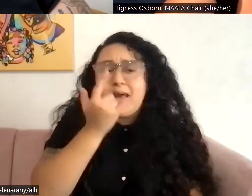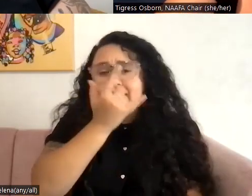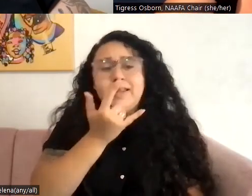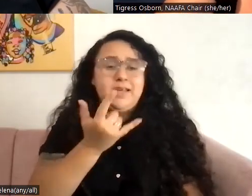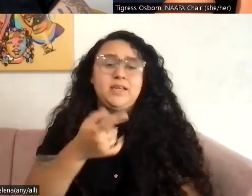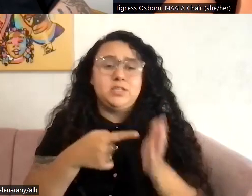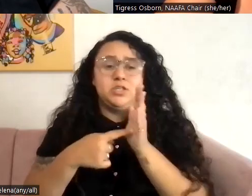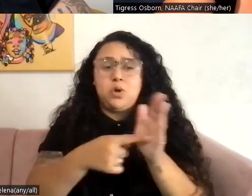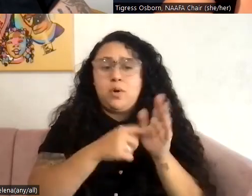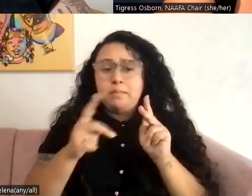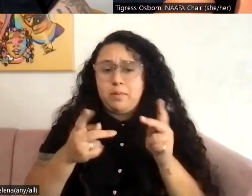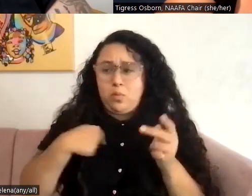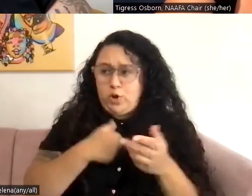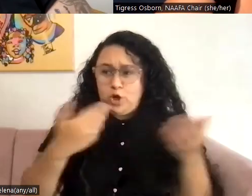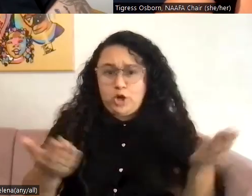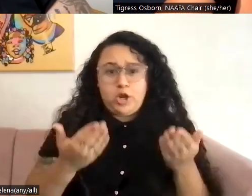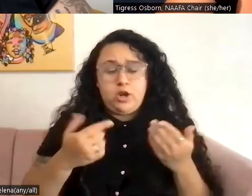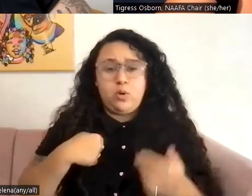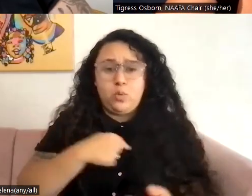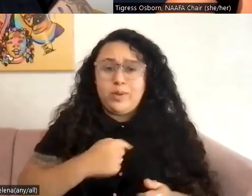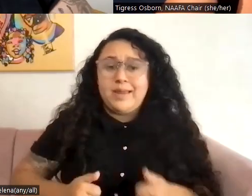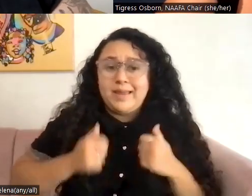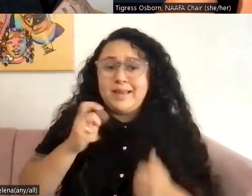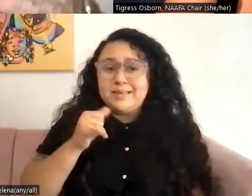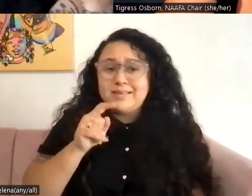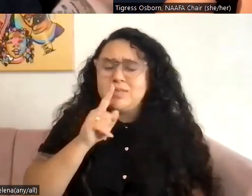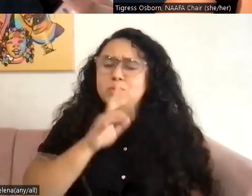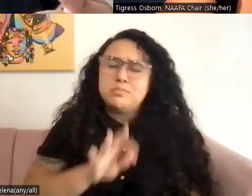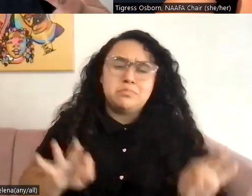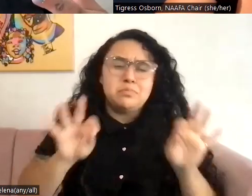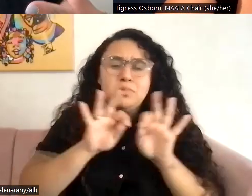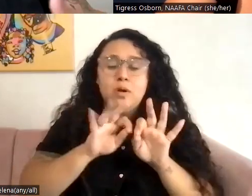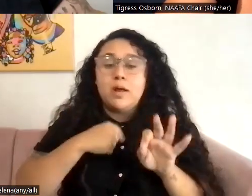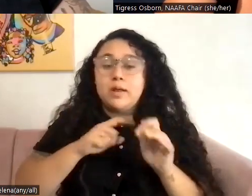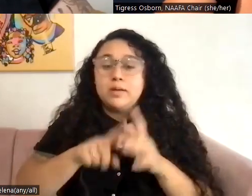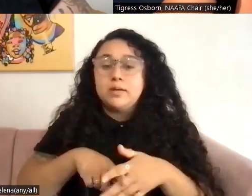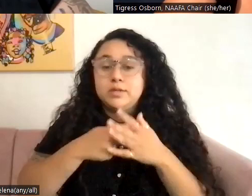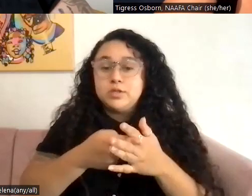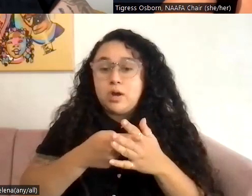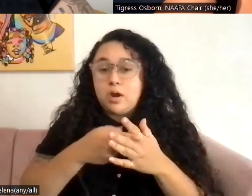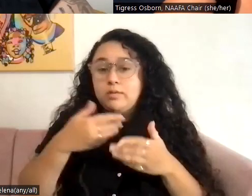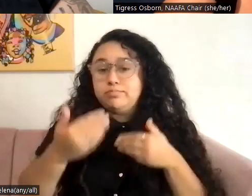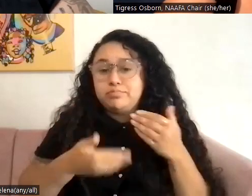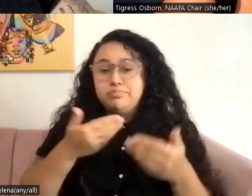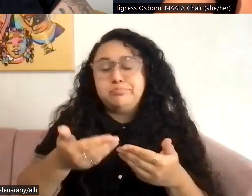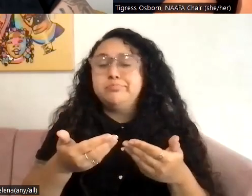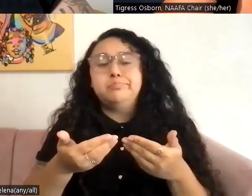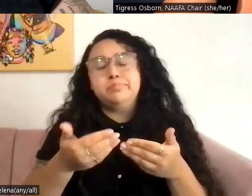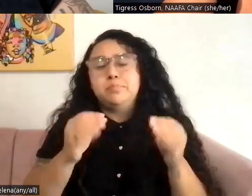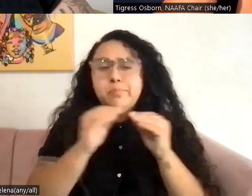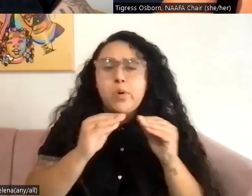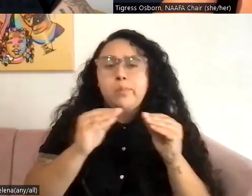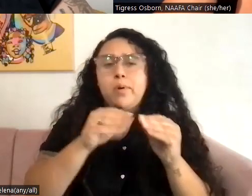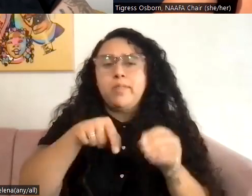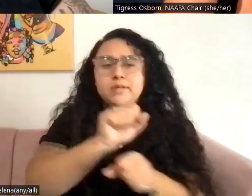we're out here and we exist is really important. And then as I started, um, doing more of this